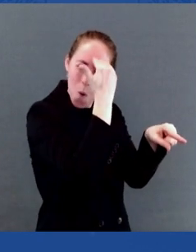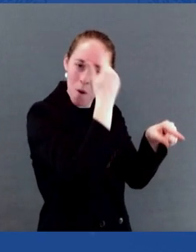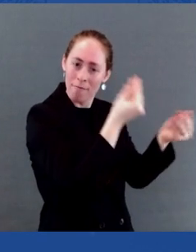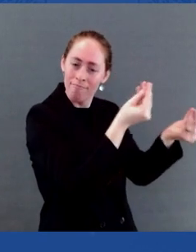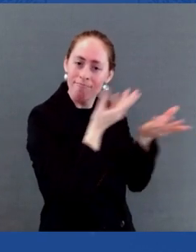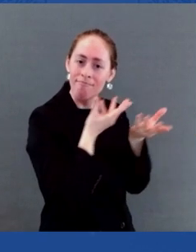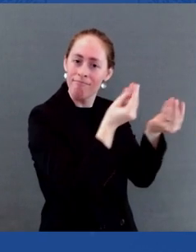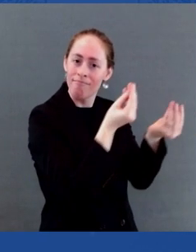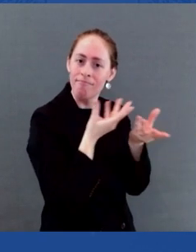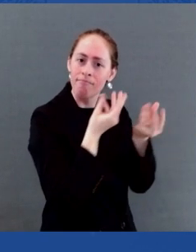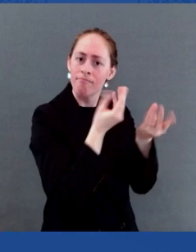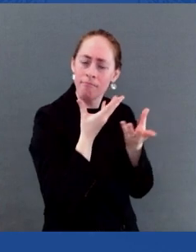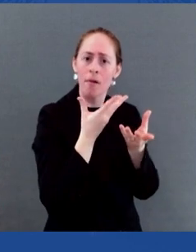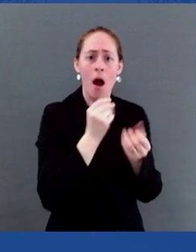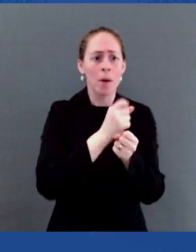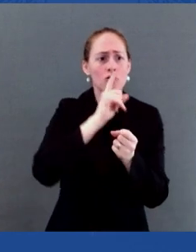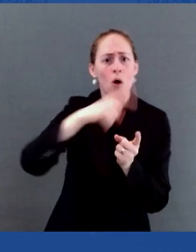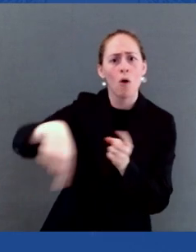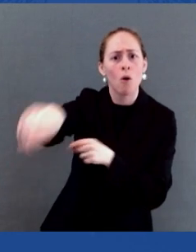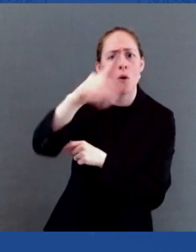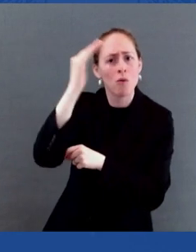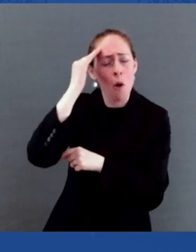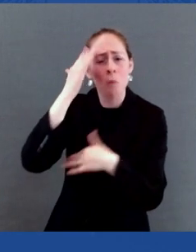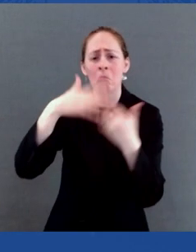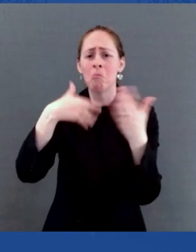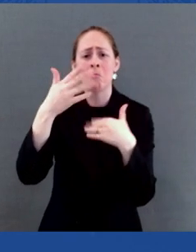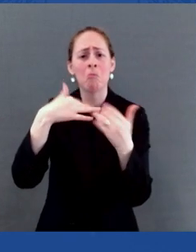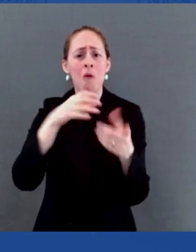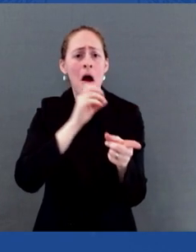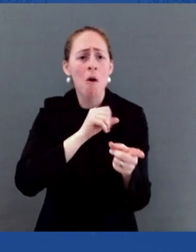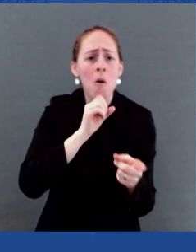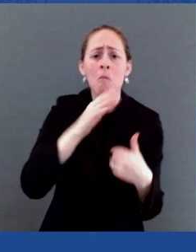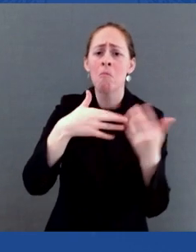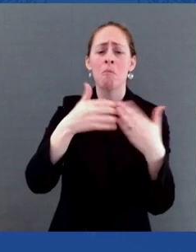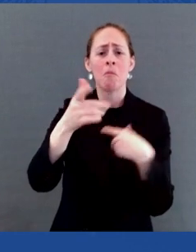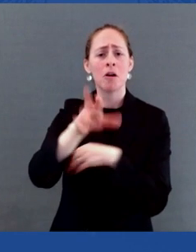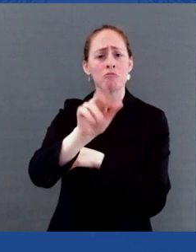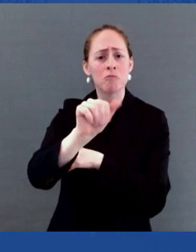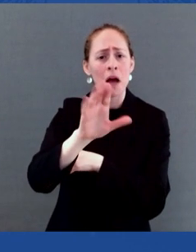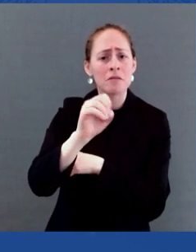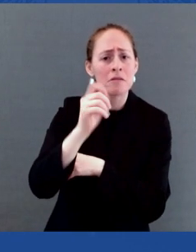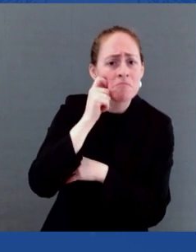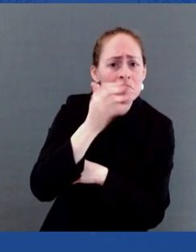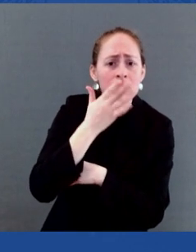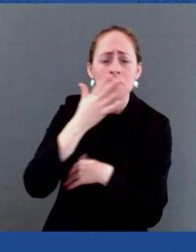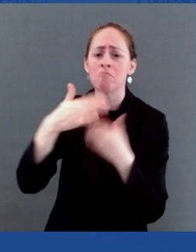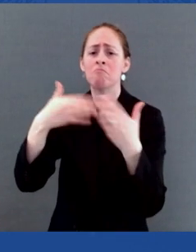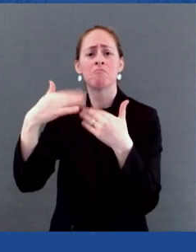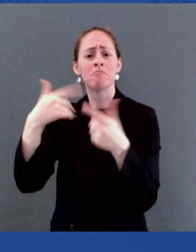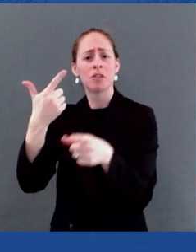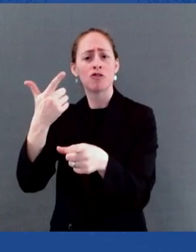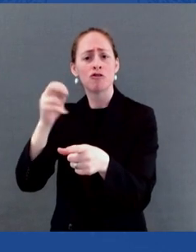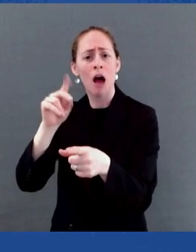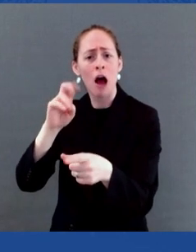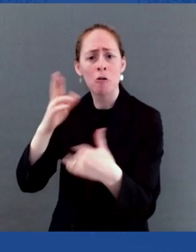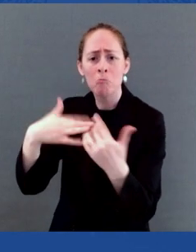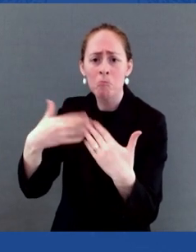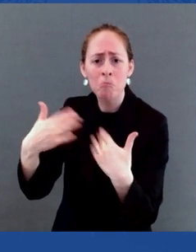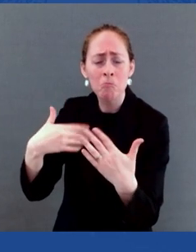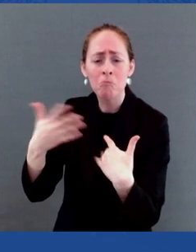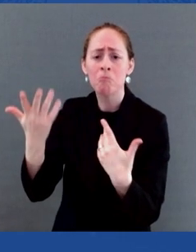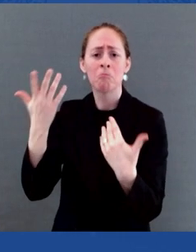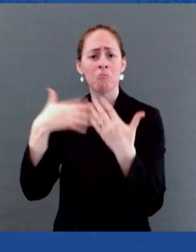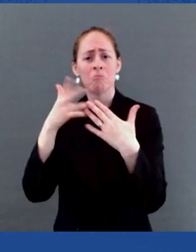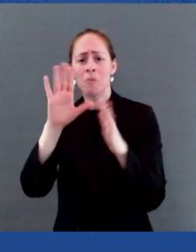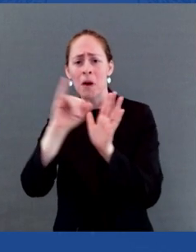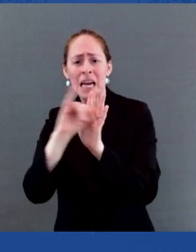race, gender identity, sexual orientation, disability, or other factors. It shouldn't matter where you live in the country,